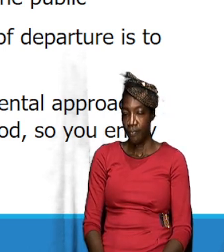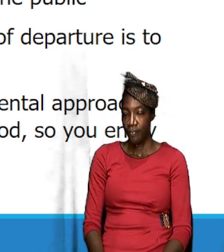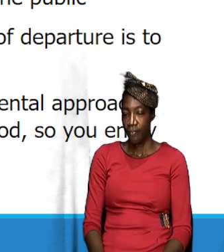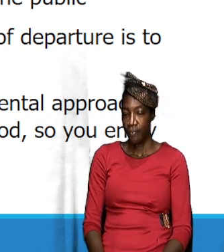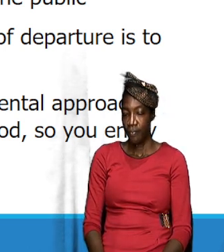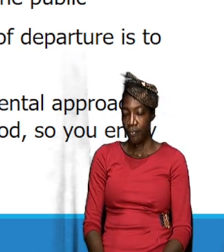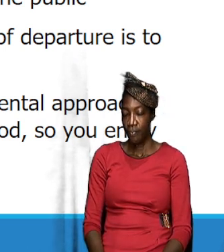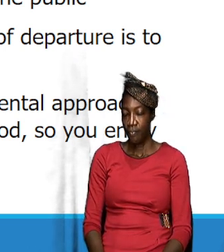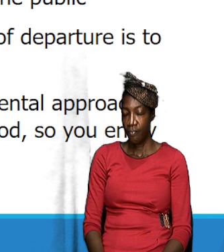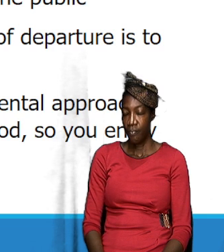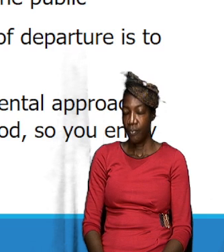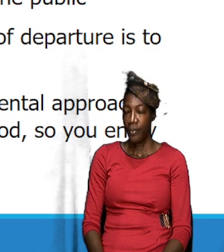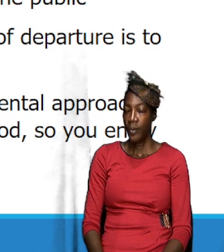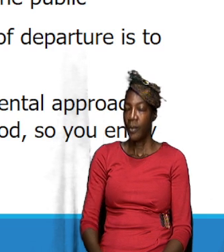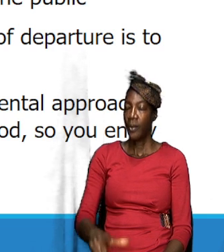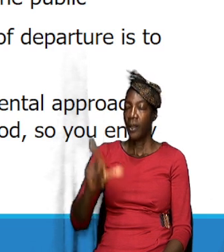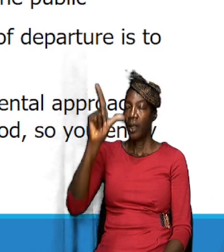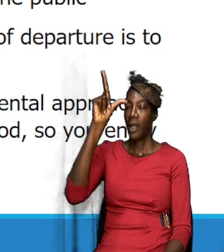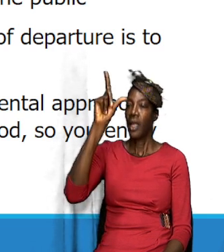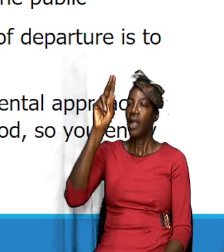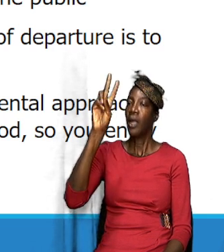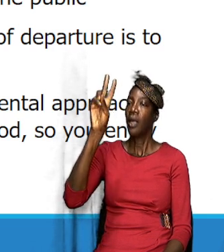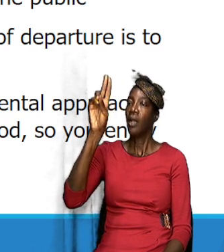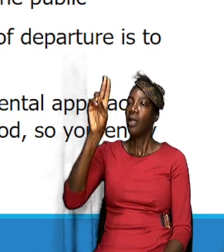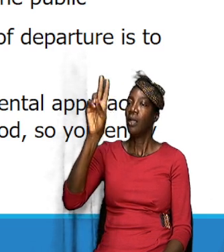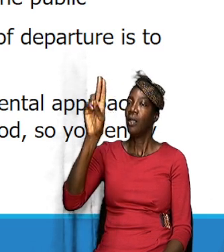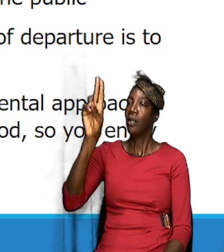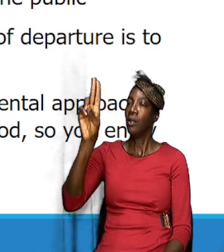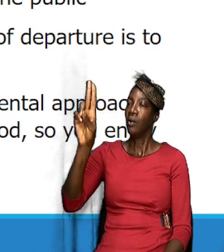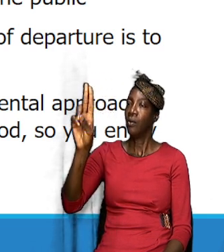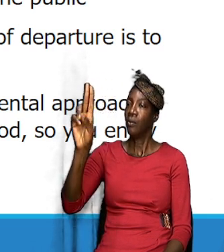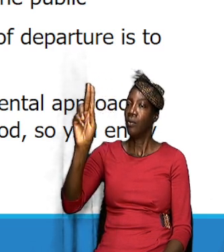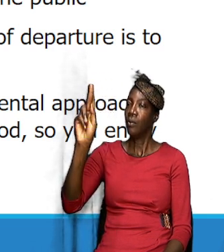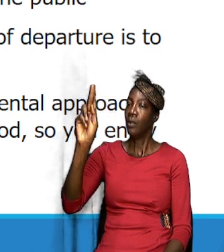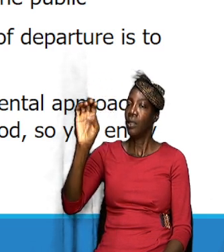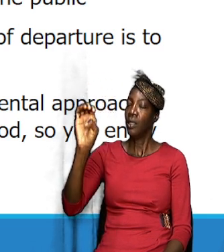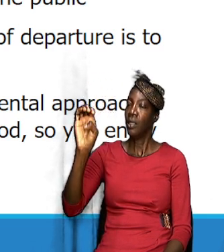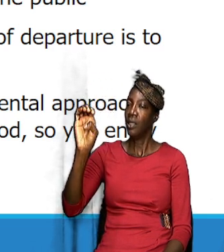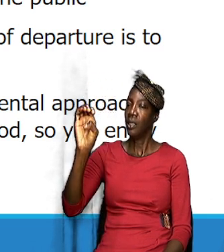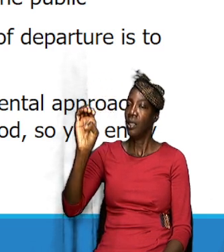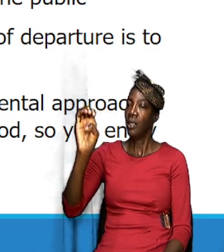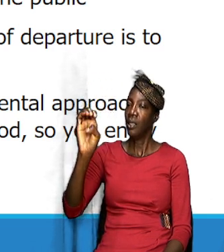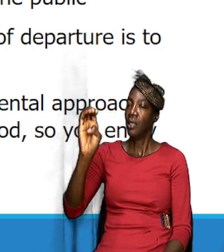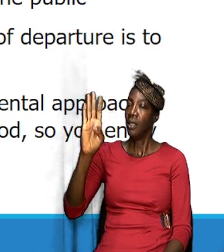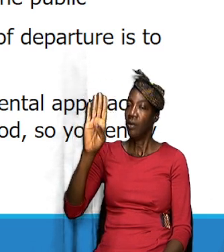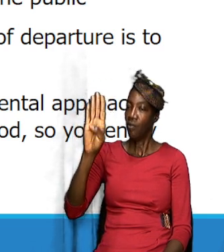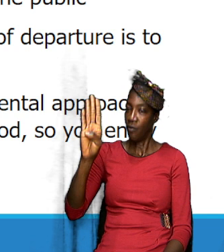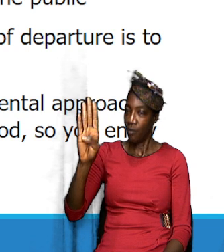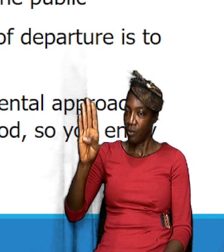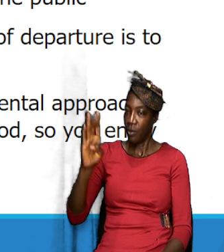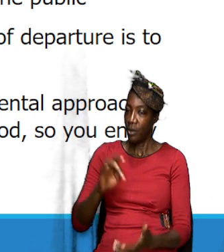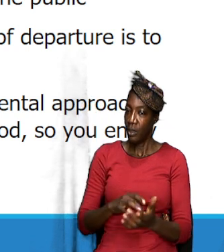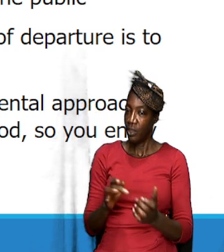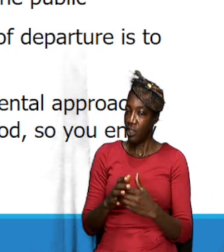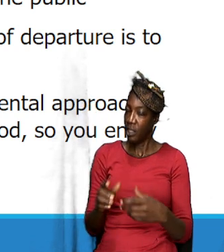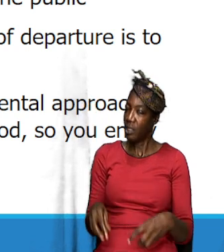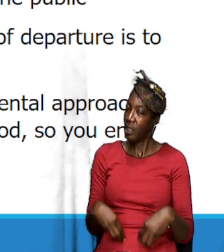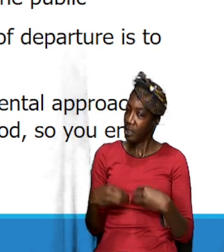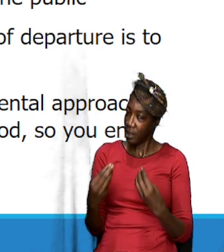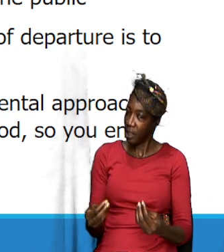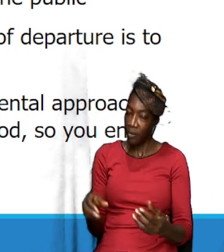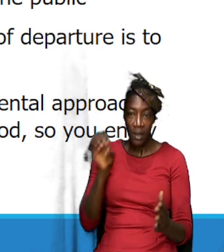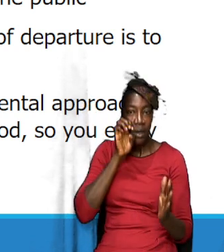in Luke 4, Jesus gave us the mandate that he got, that he had.